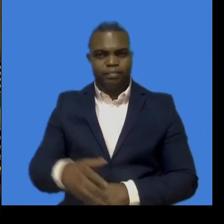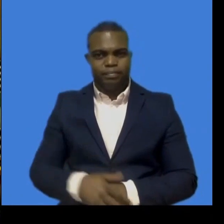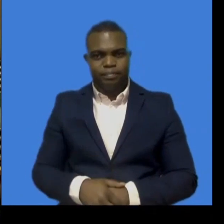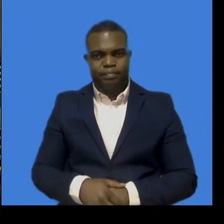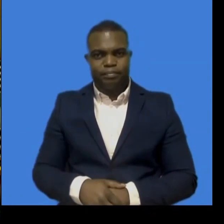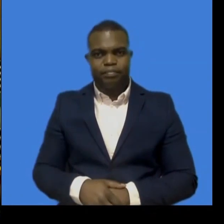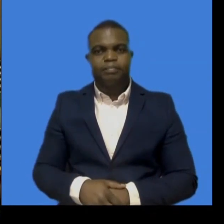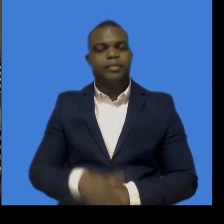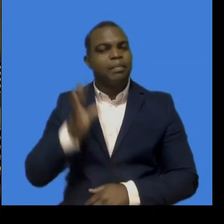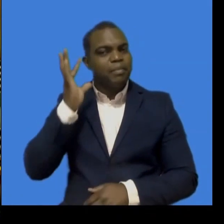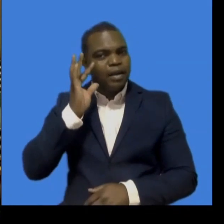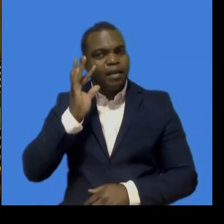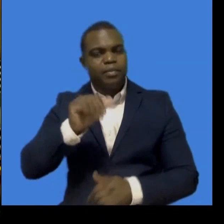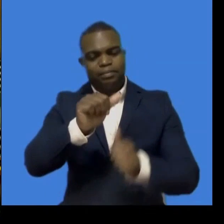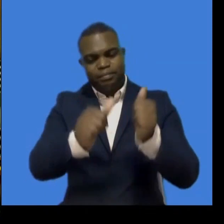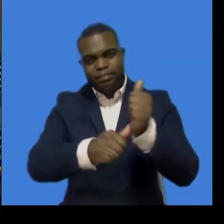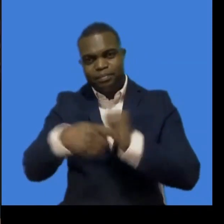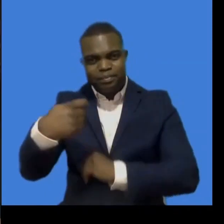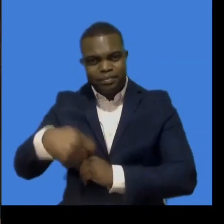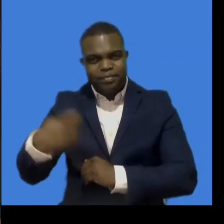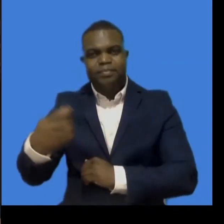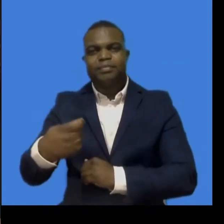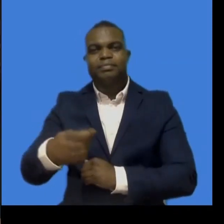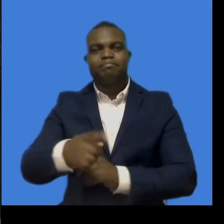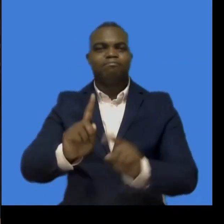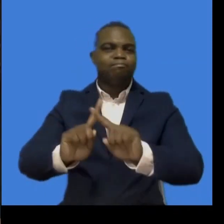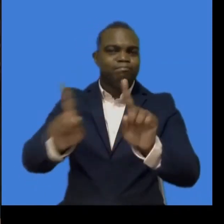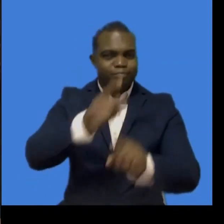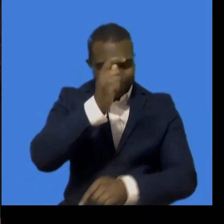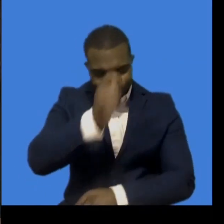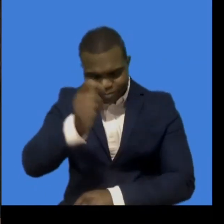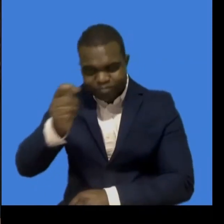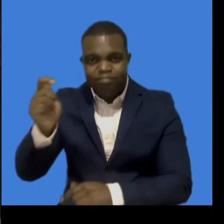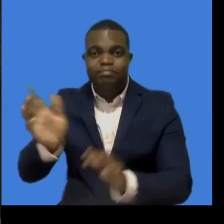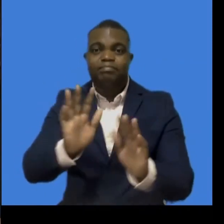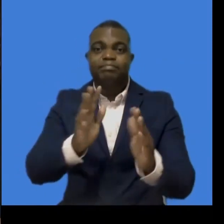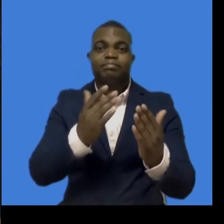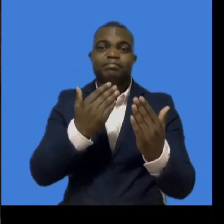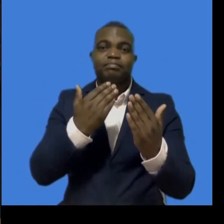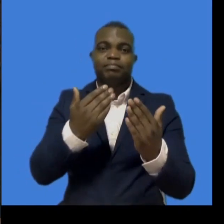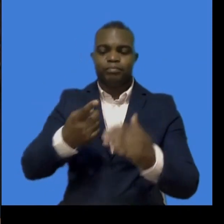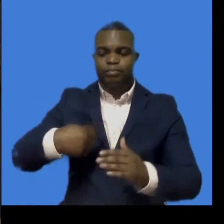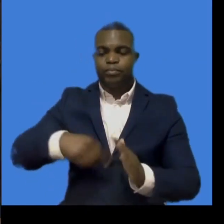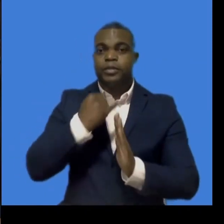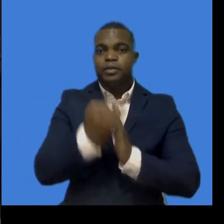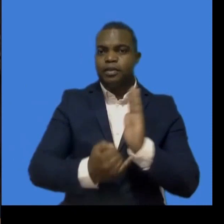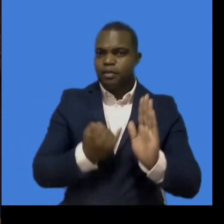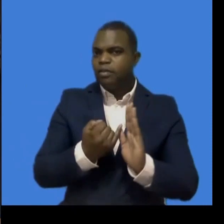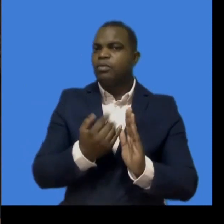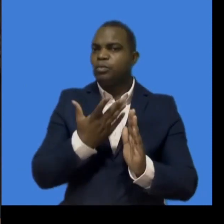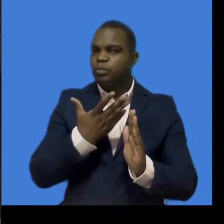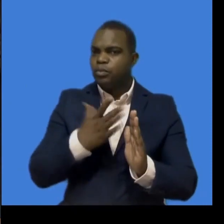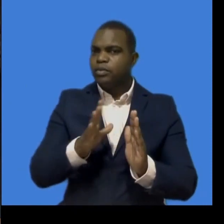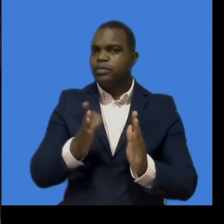session of the Conference of the State Parties to the CRPD. It is of added significance that